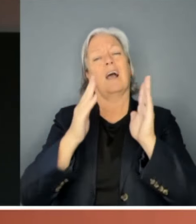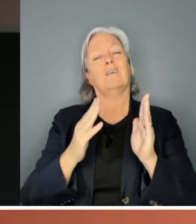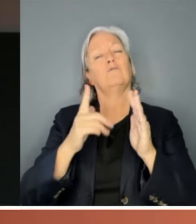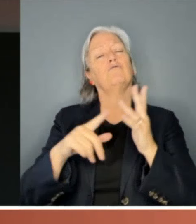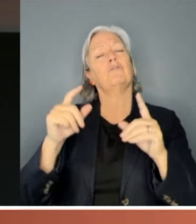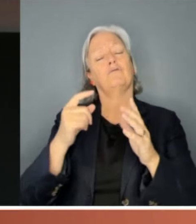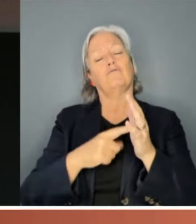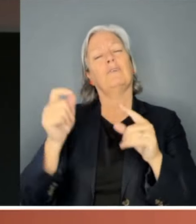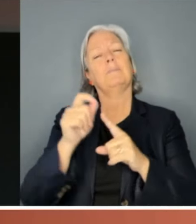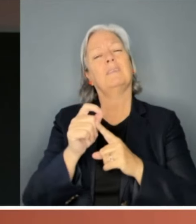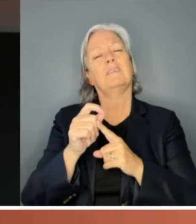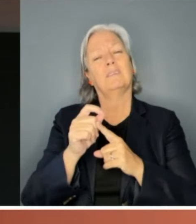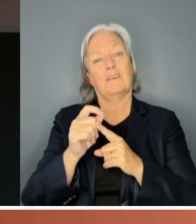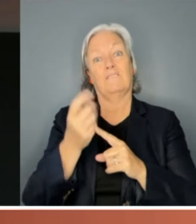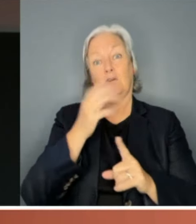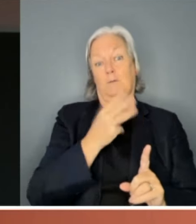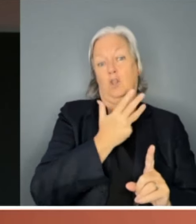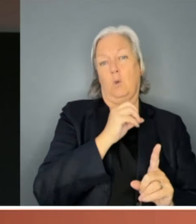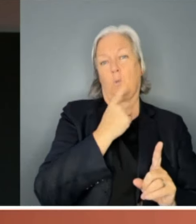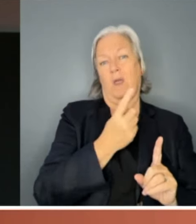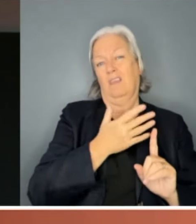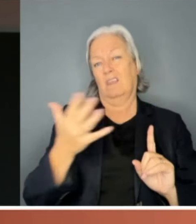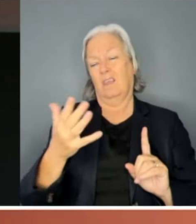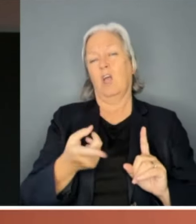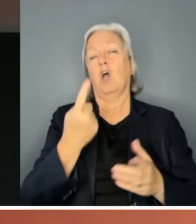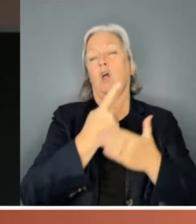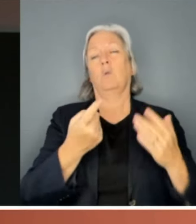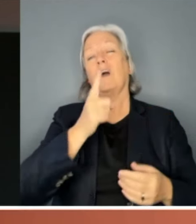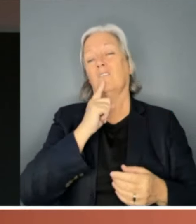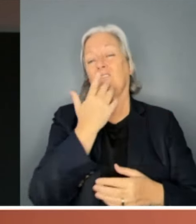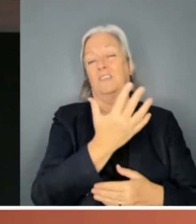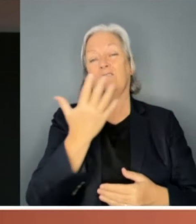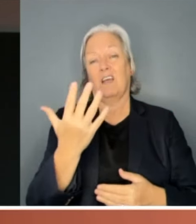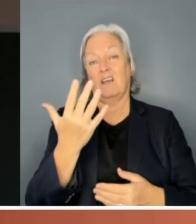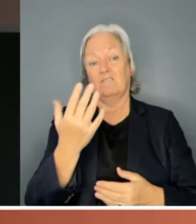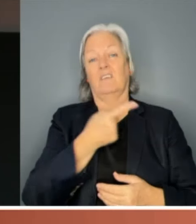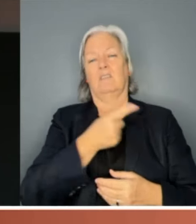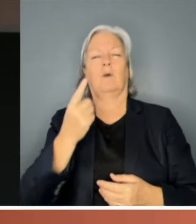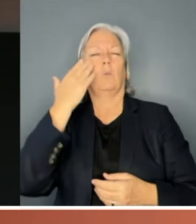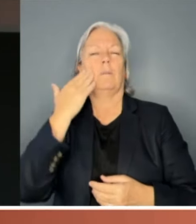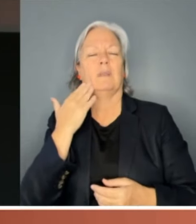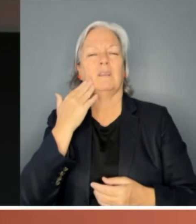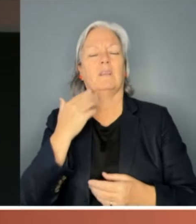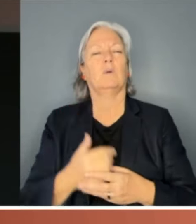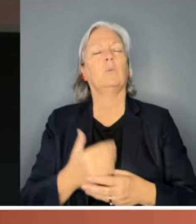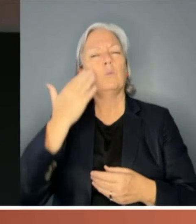1901, only 155 of them have been women. Women currently hold 38.7%